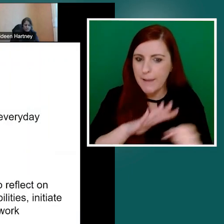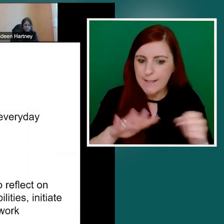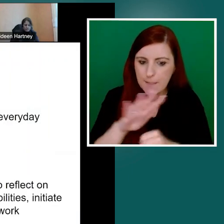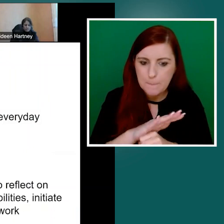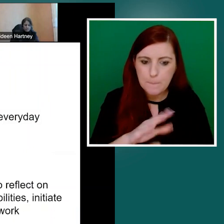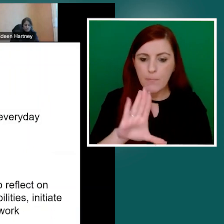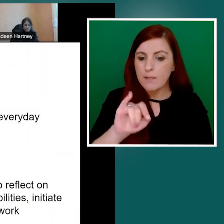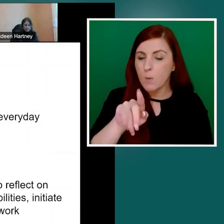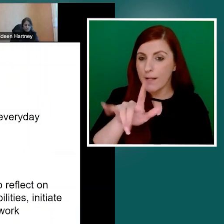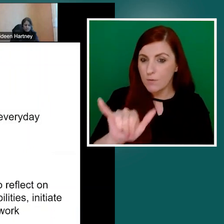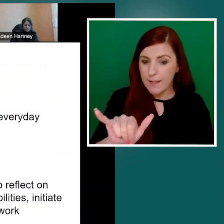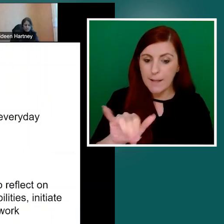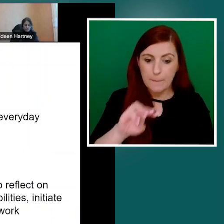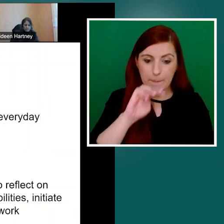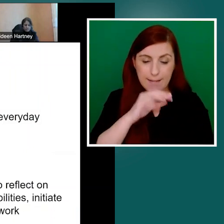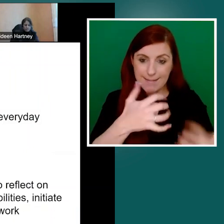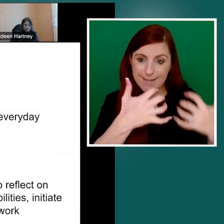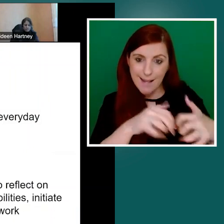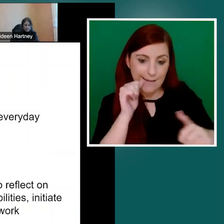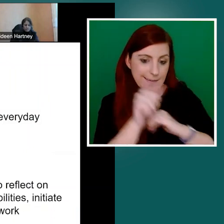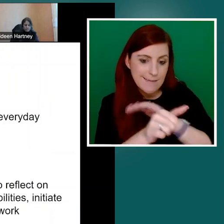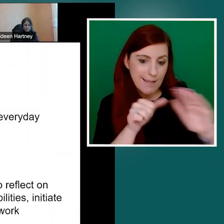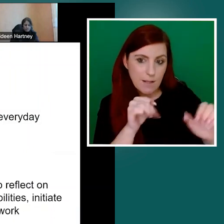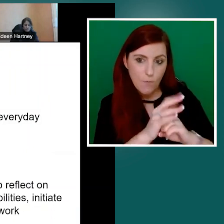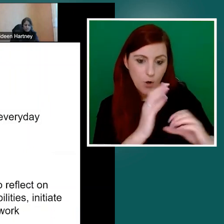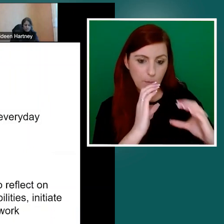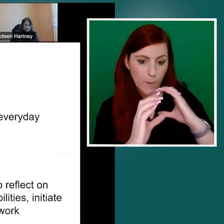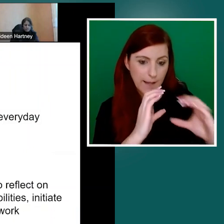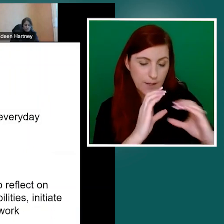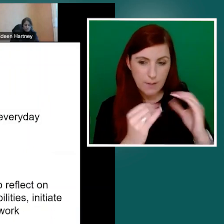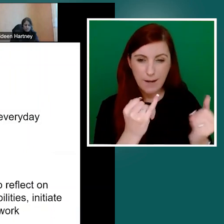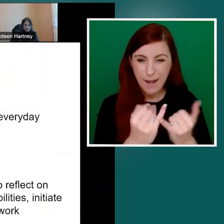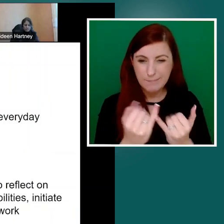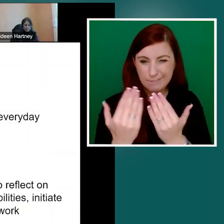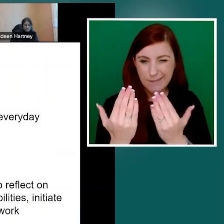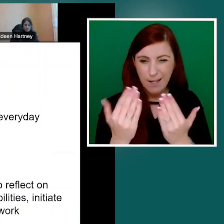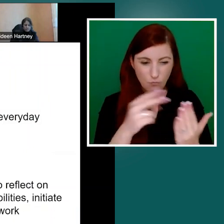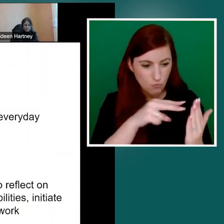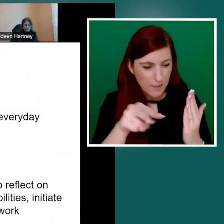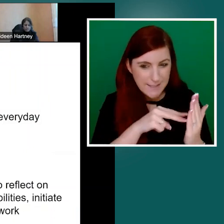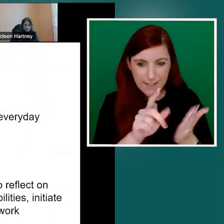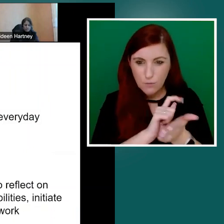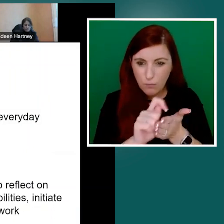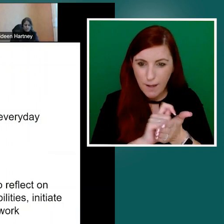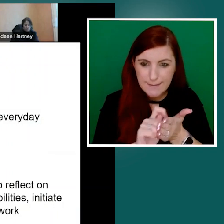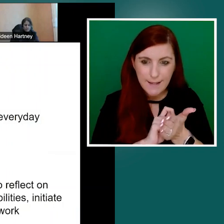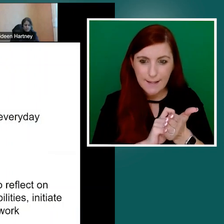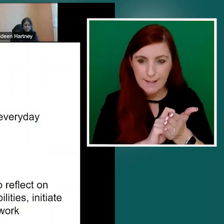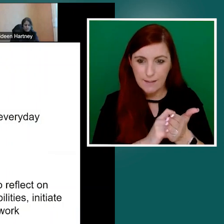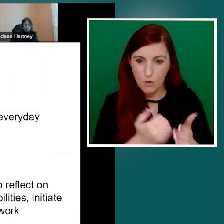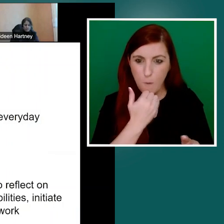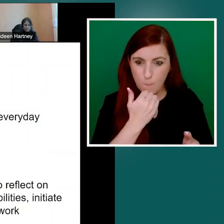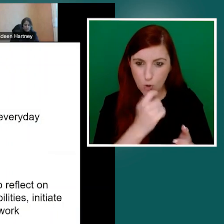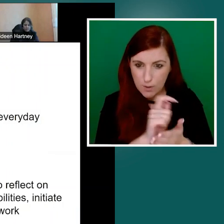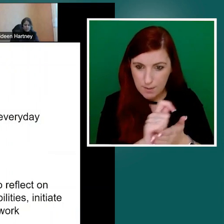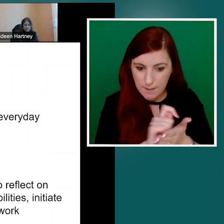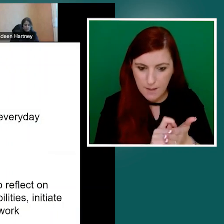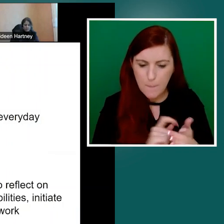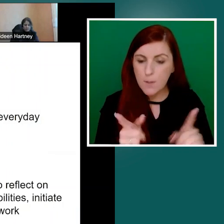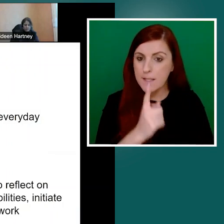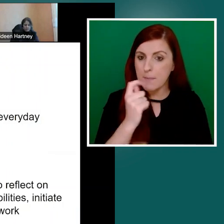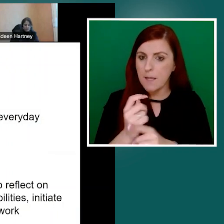So literacy involves both technical skills of communication. So what we know is the reading, writing and arithmetic, but also using everyday